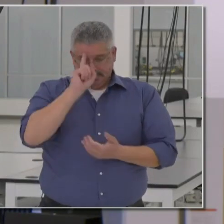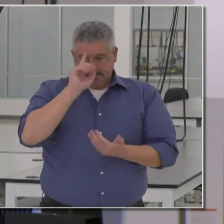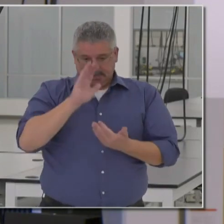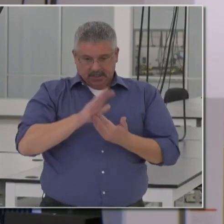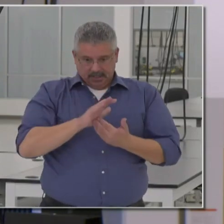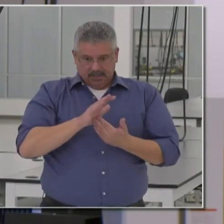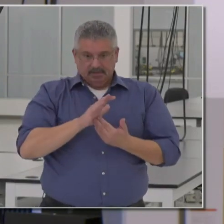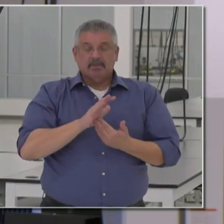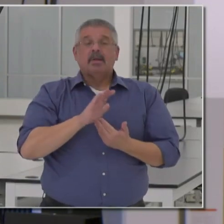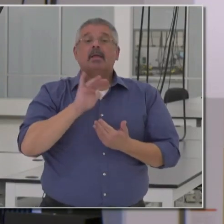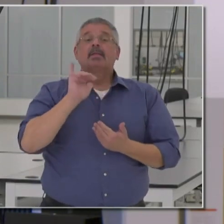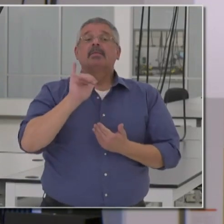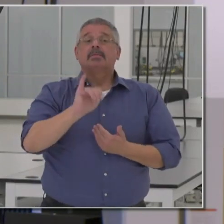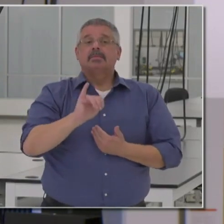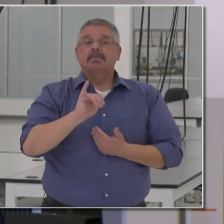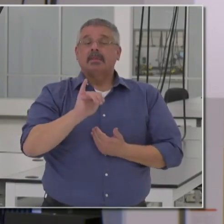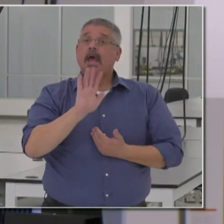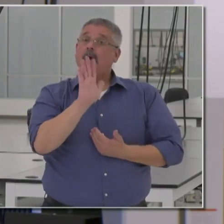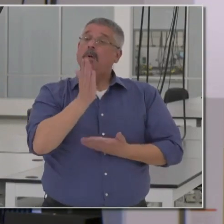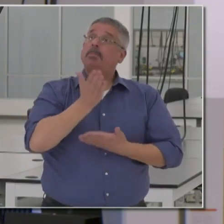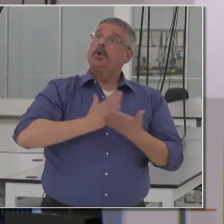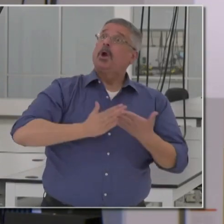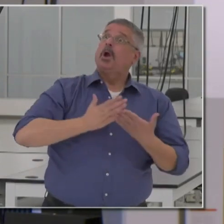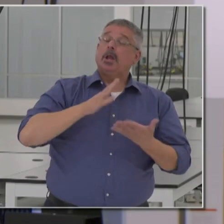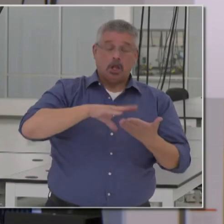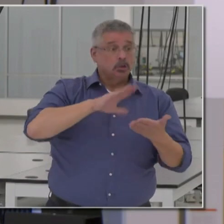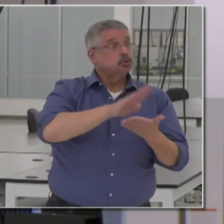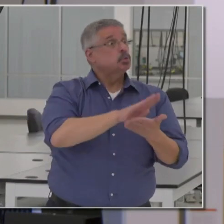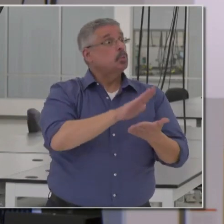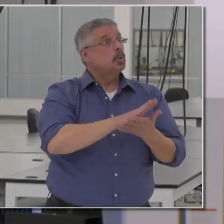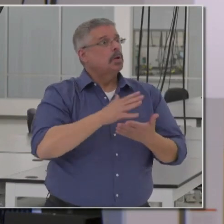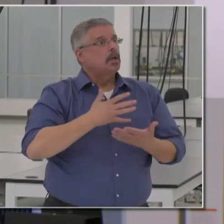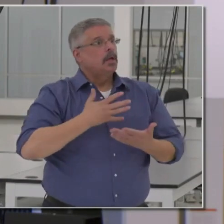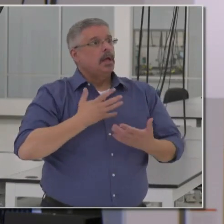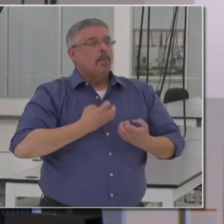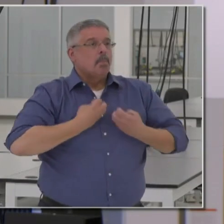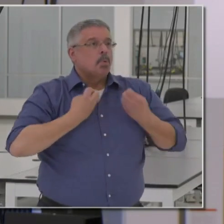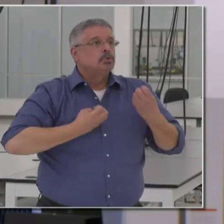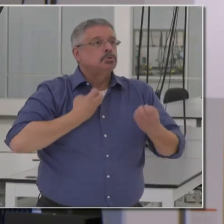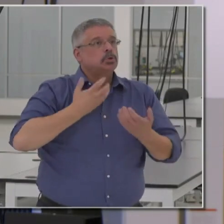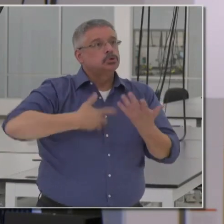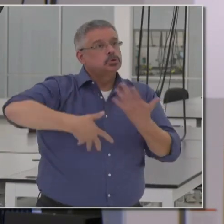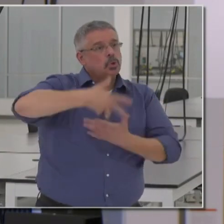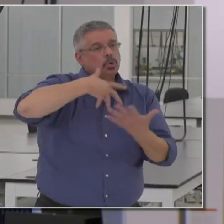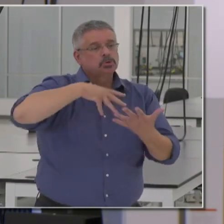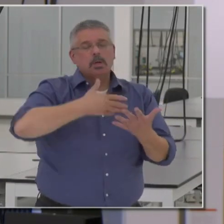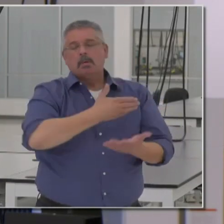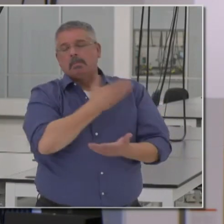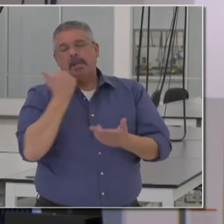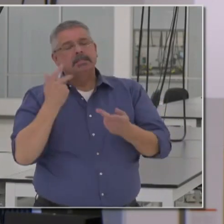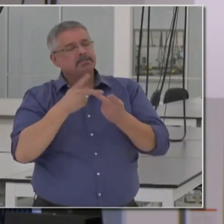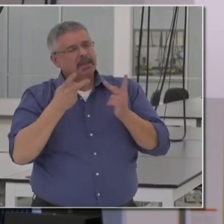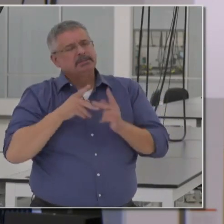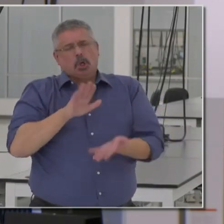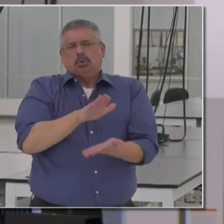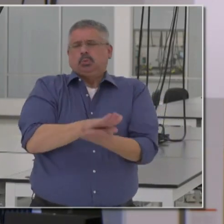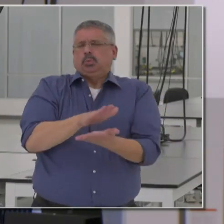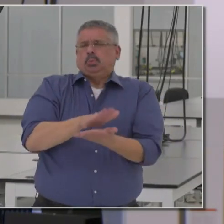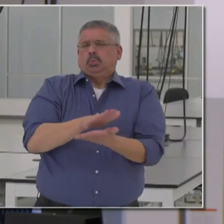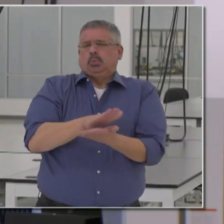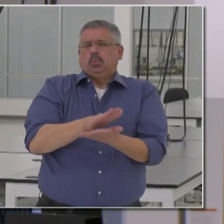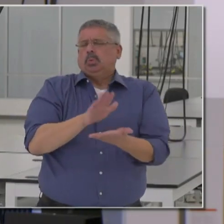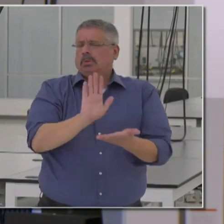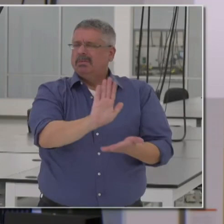that the social emotional learning that occurs in the classroom is the best place for our kids,